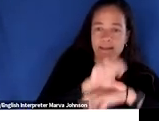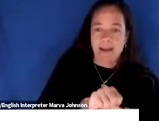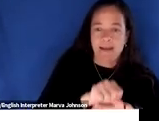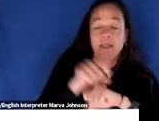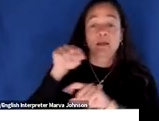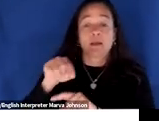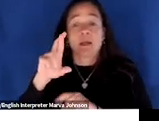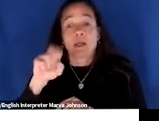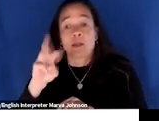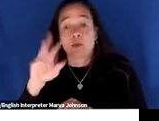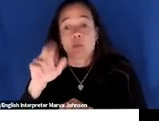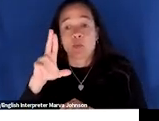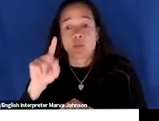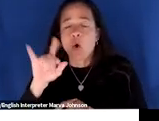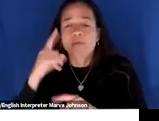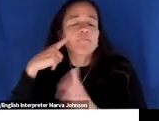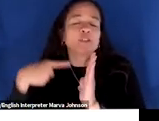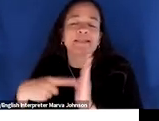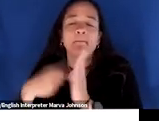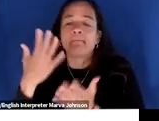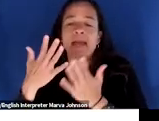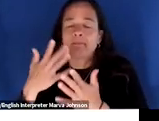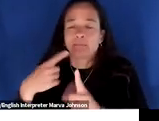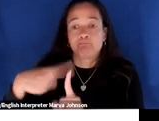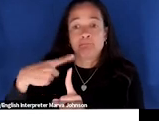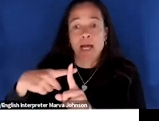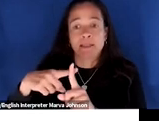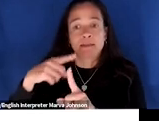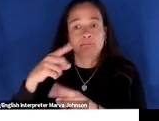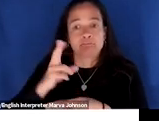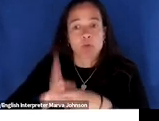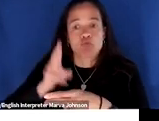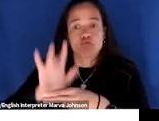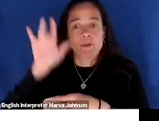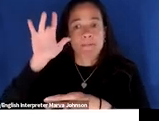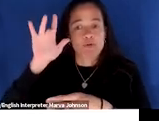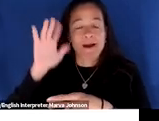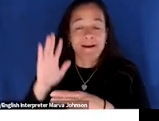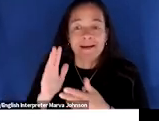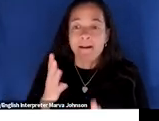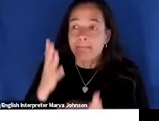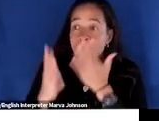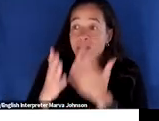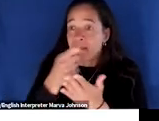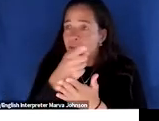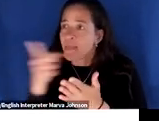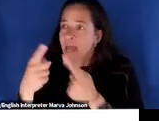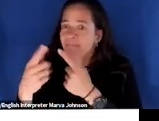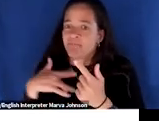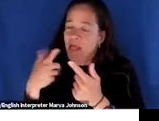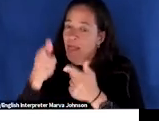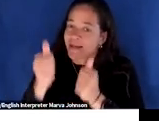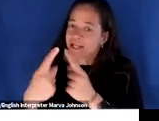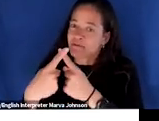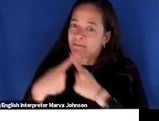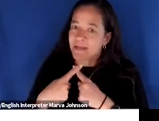positive reputation you know maybe your audience or your stakeholders feel like they can count on you when you do this thing right that you're a